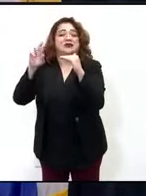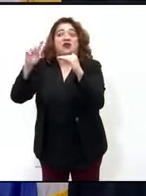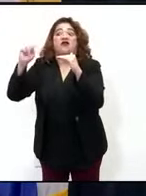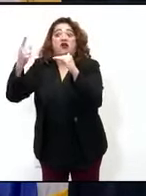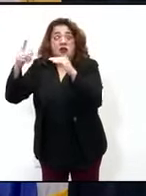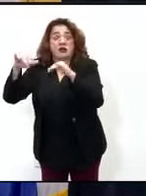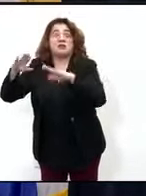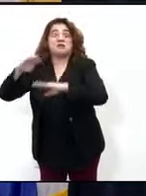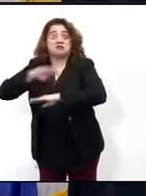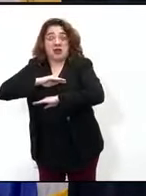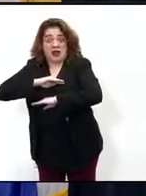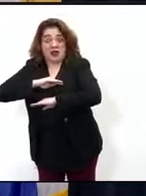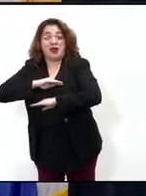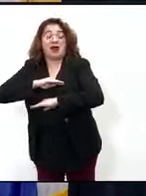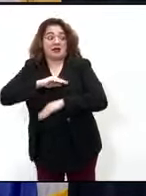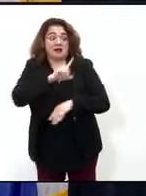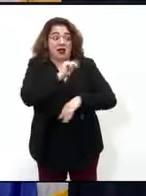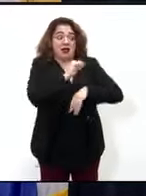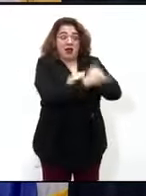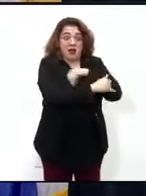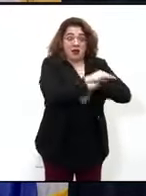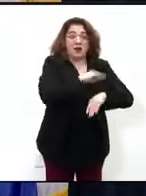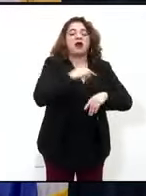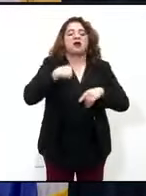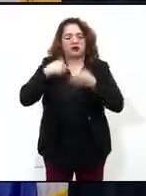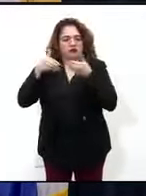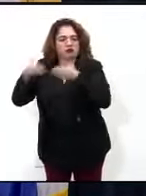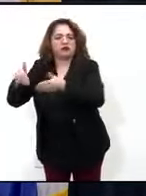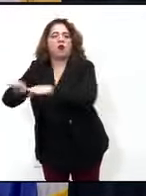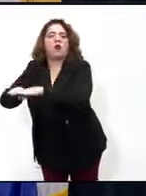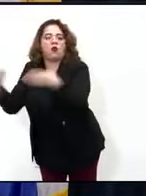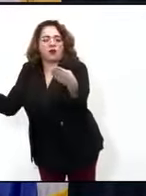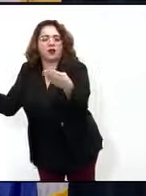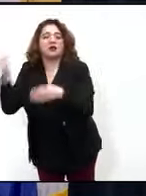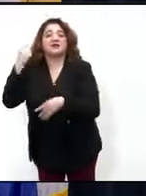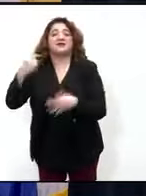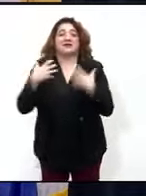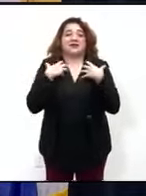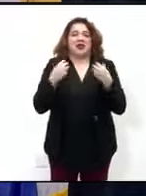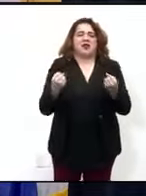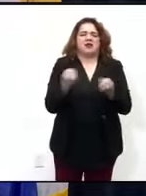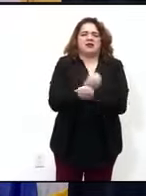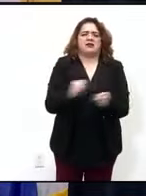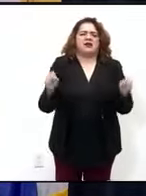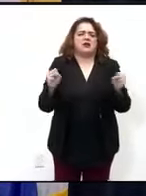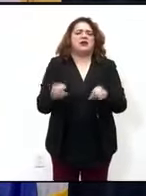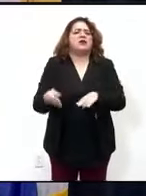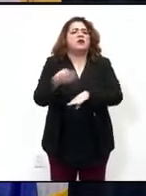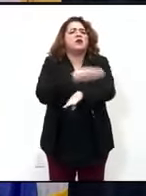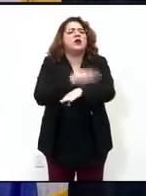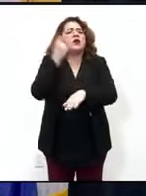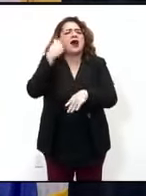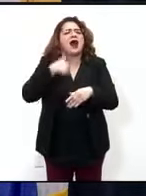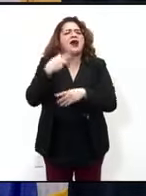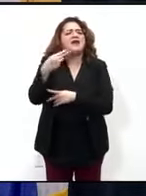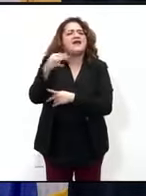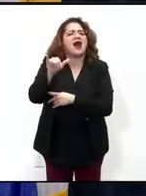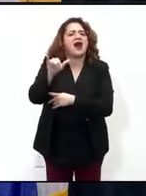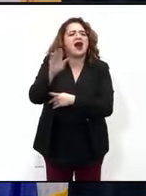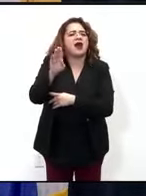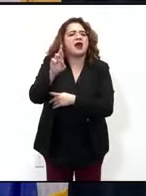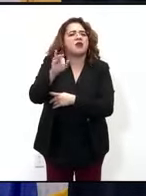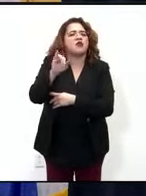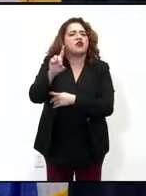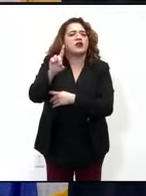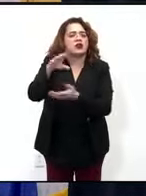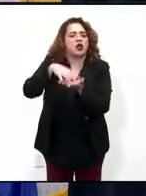I want to share a few of the additional health and safety enhancements that will take place place in the hybrid learning setting. So hybrid learning setting